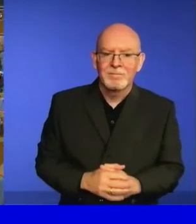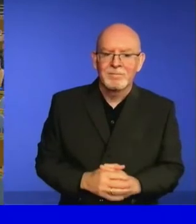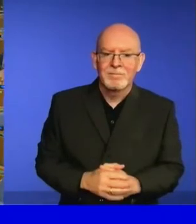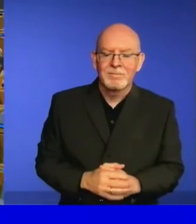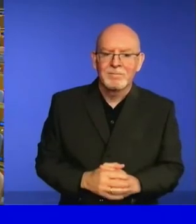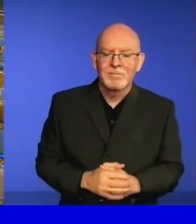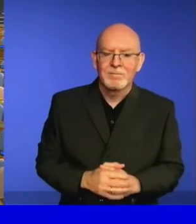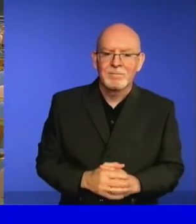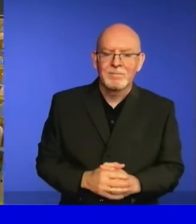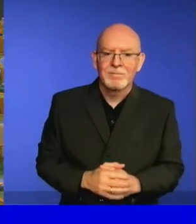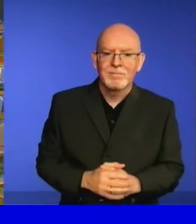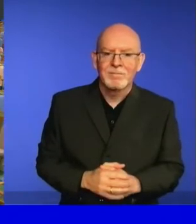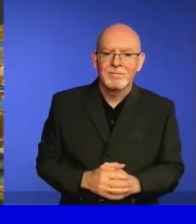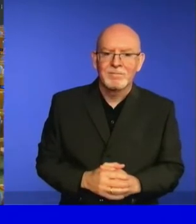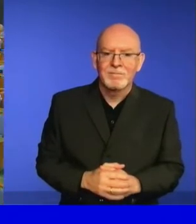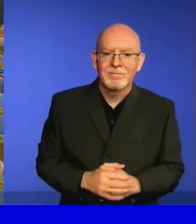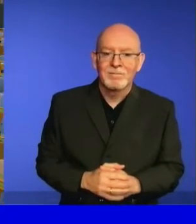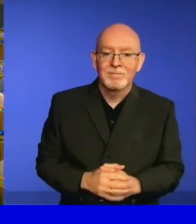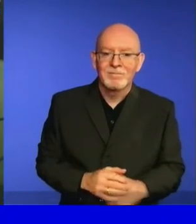Singapore,